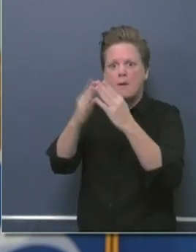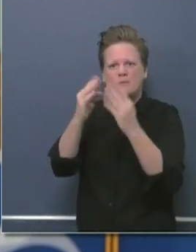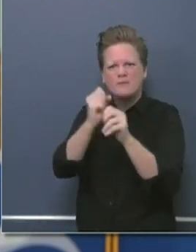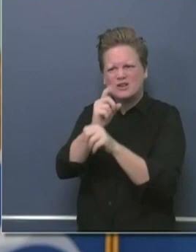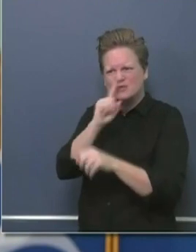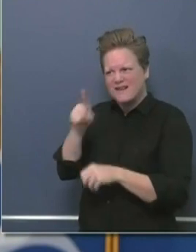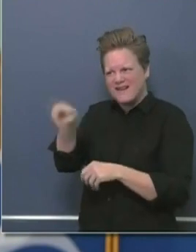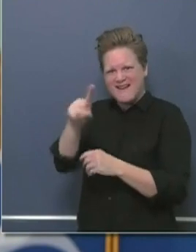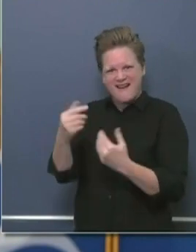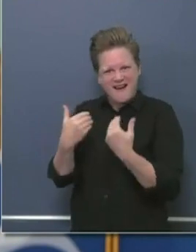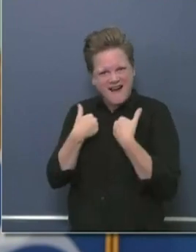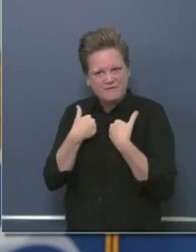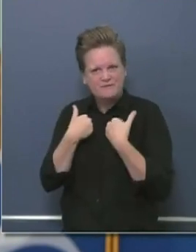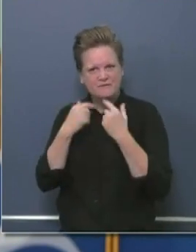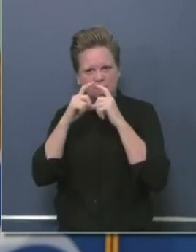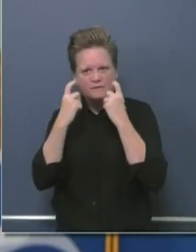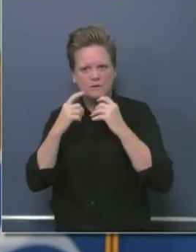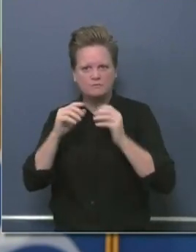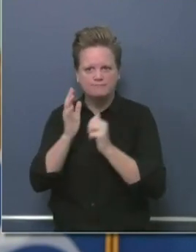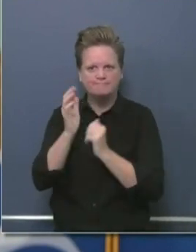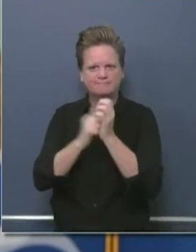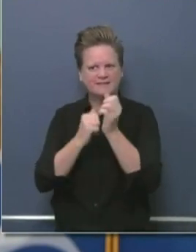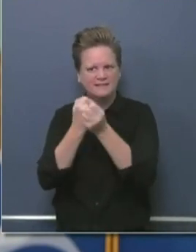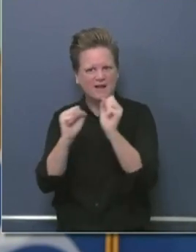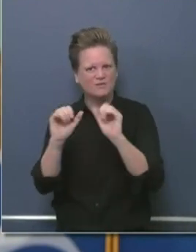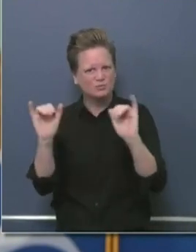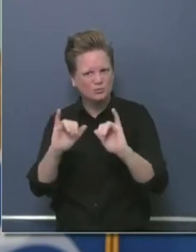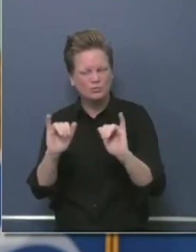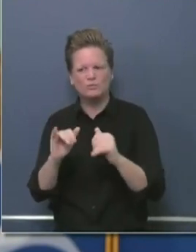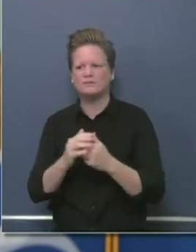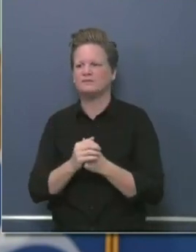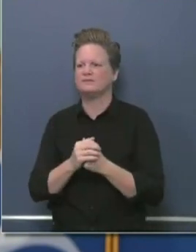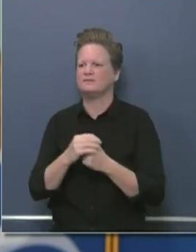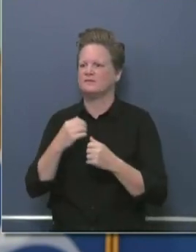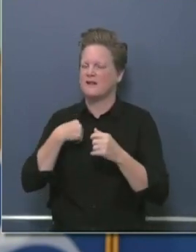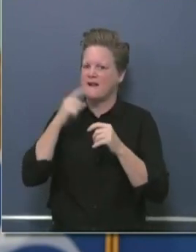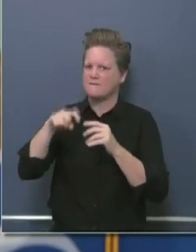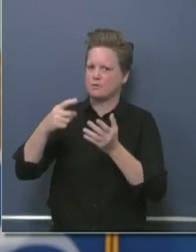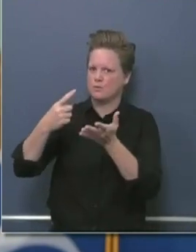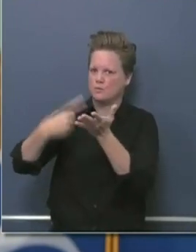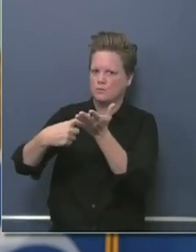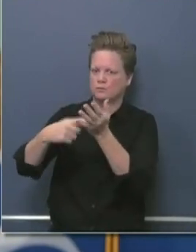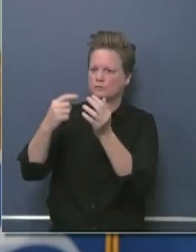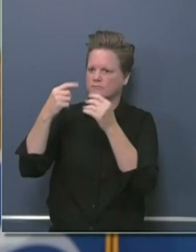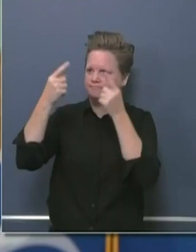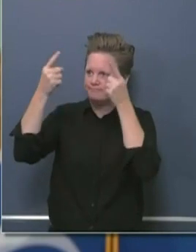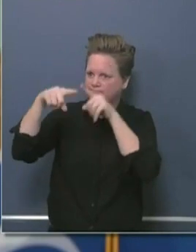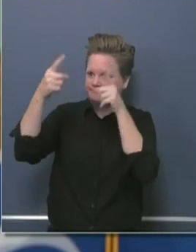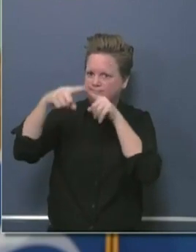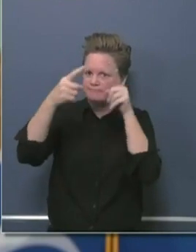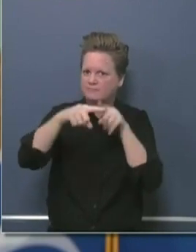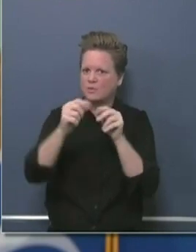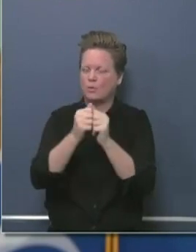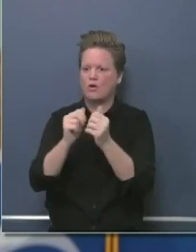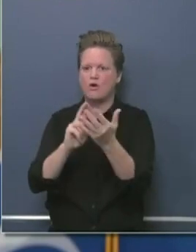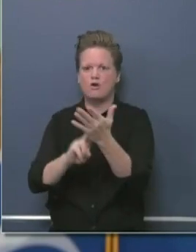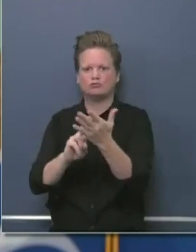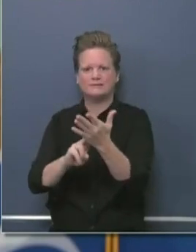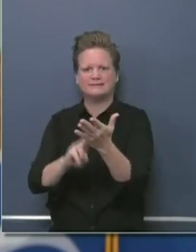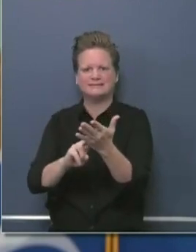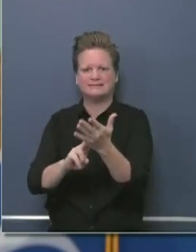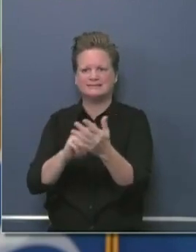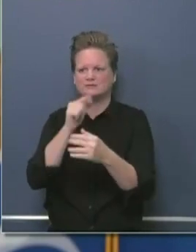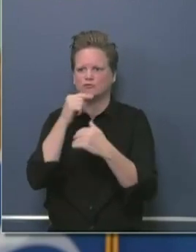and June, a two-month contract. We're a few days into May. But we were very blessed a week or so ago to get early